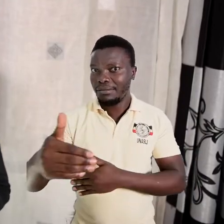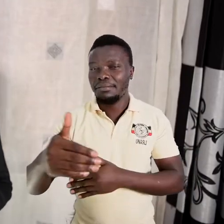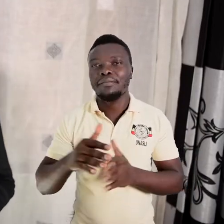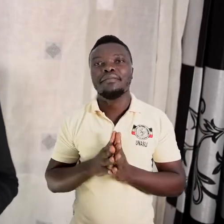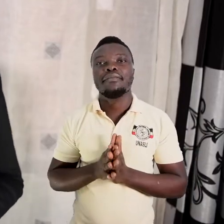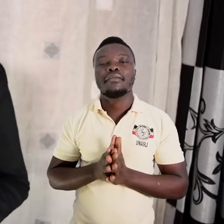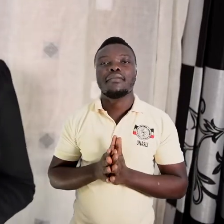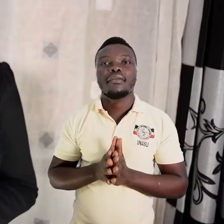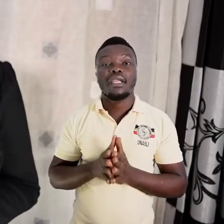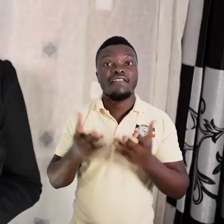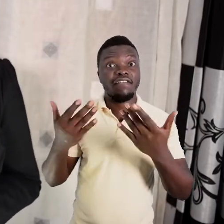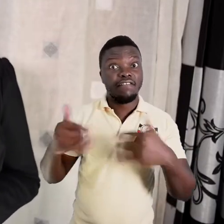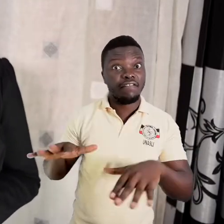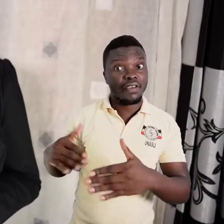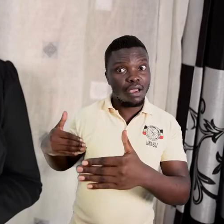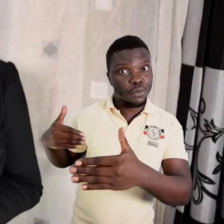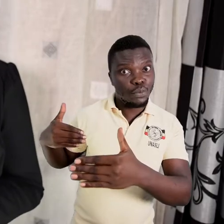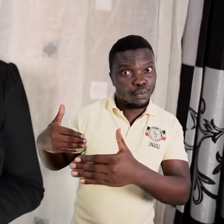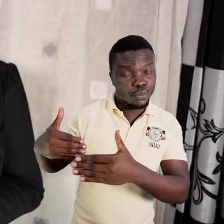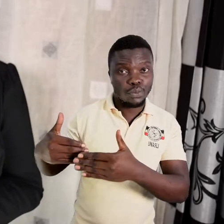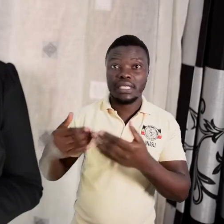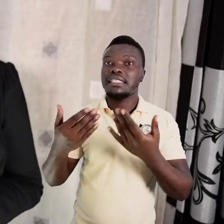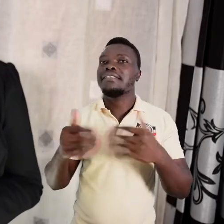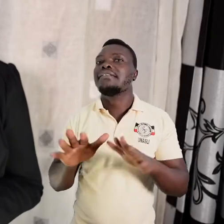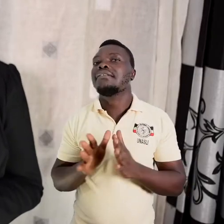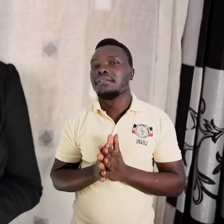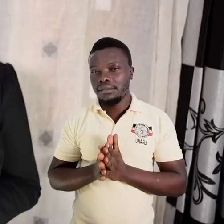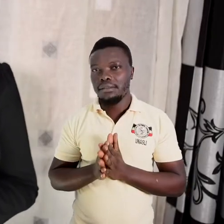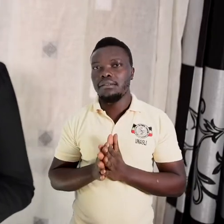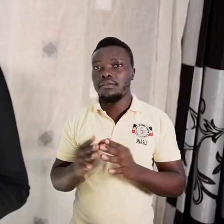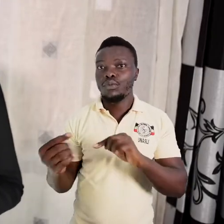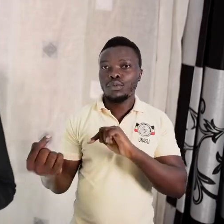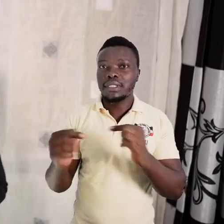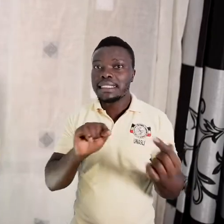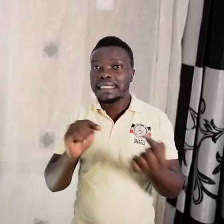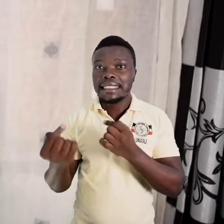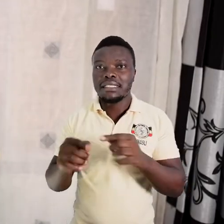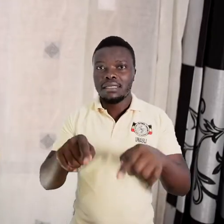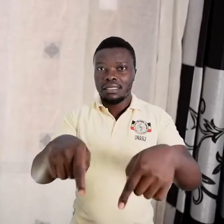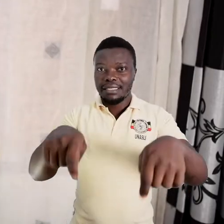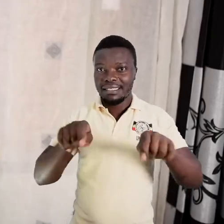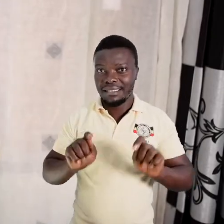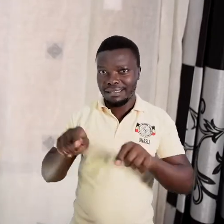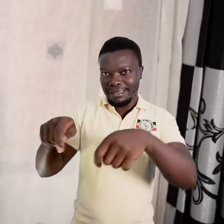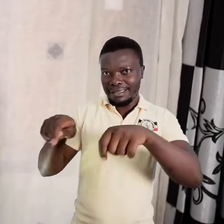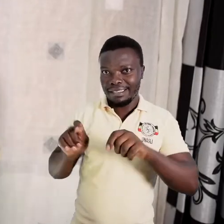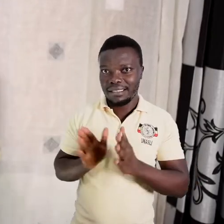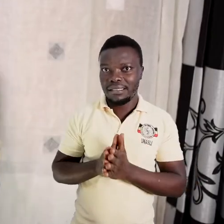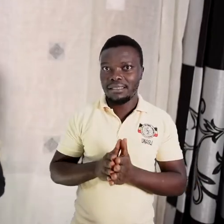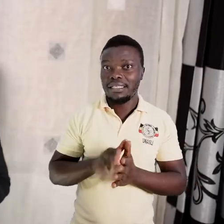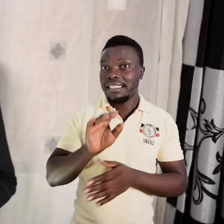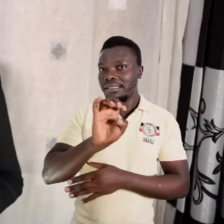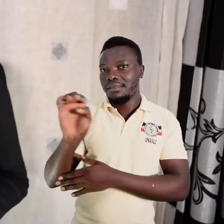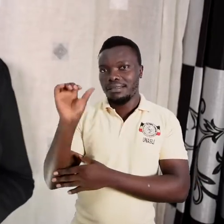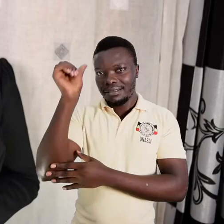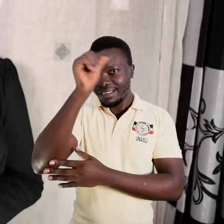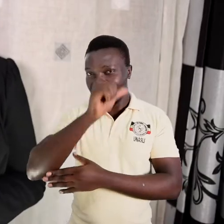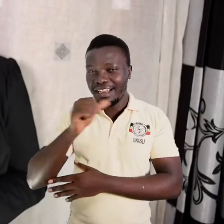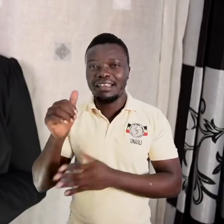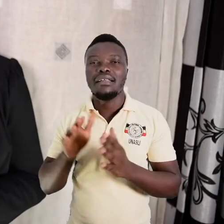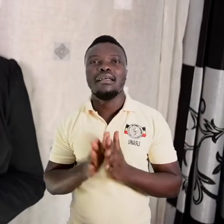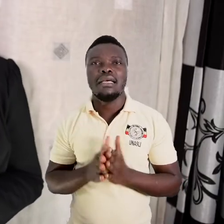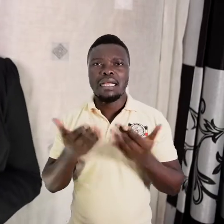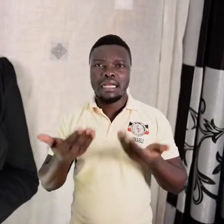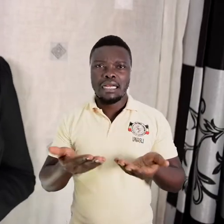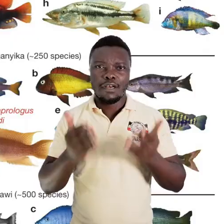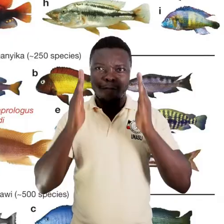Like I mentioned that we shall be talking about fishing in East Africa, we are going to